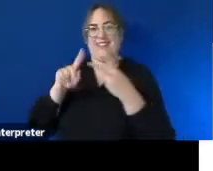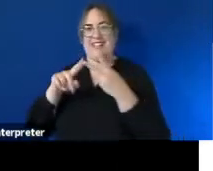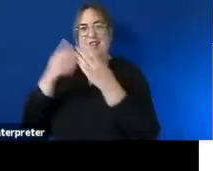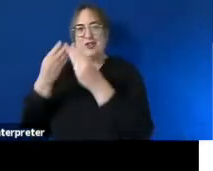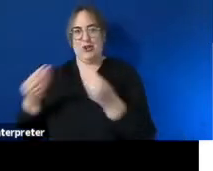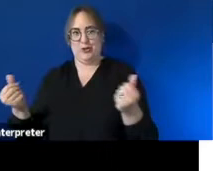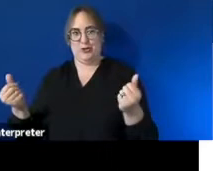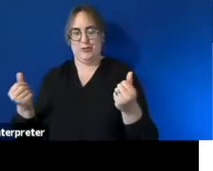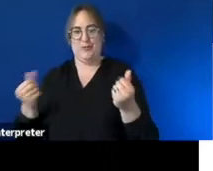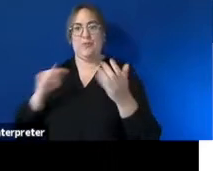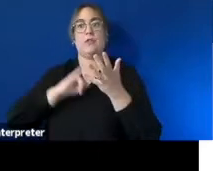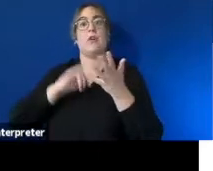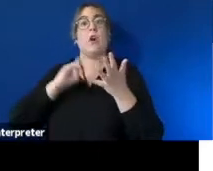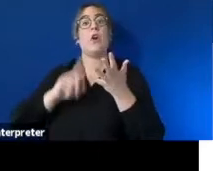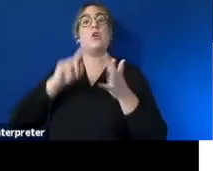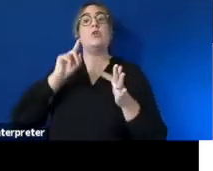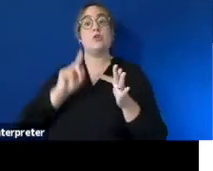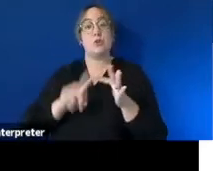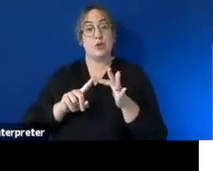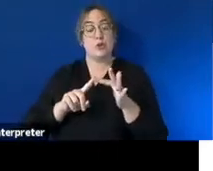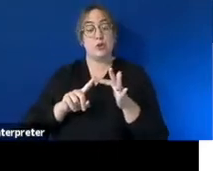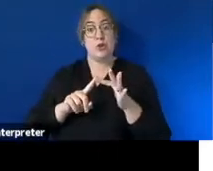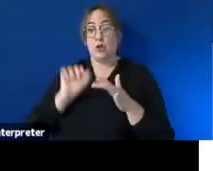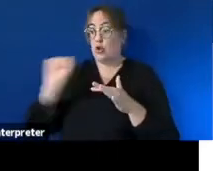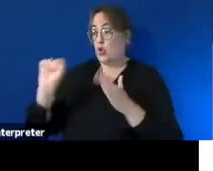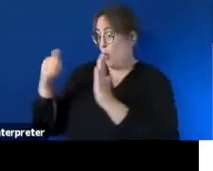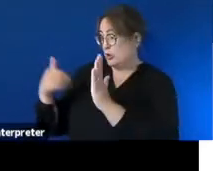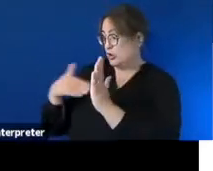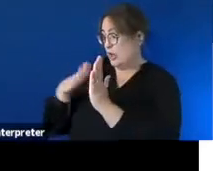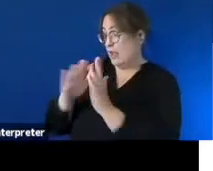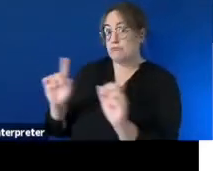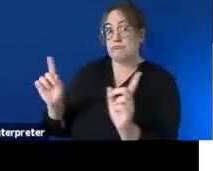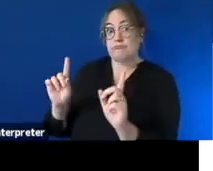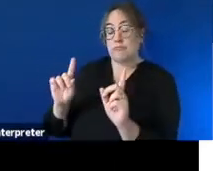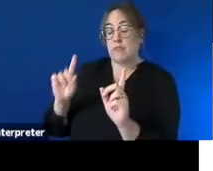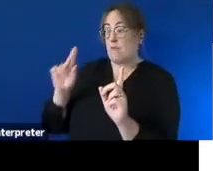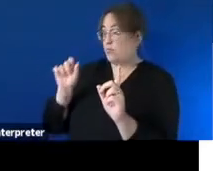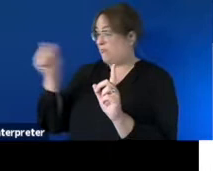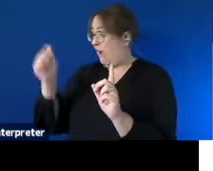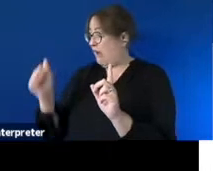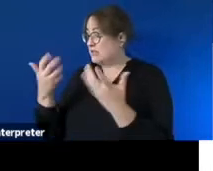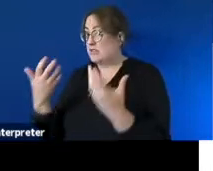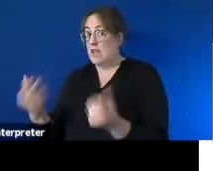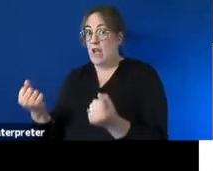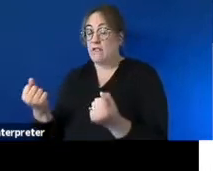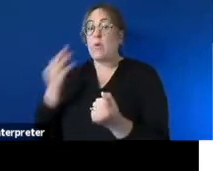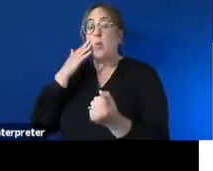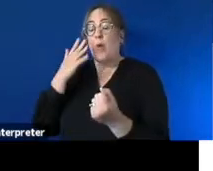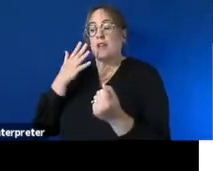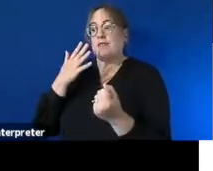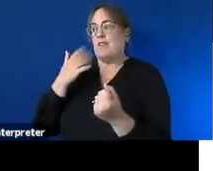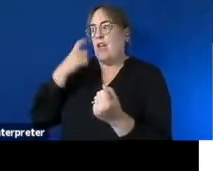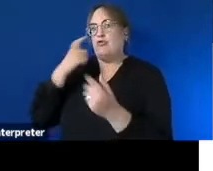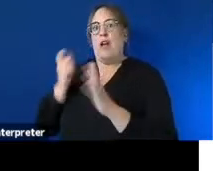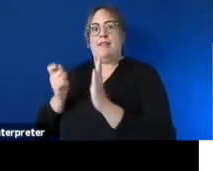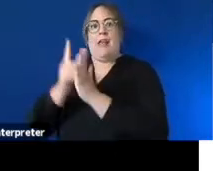sue could you tell us what are some of the challenges that arts project artists face when seeking to exhibit and sell their